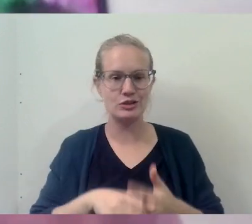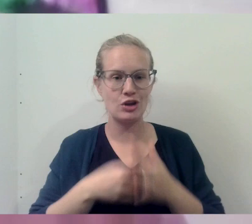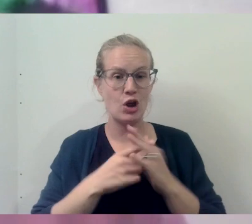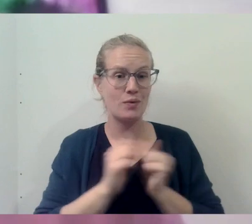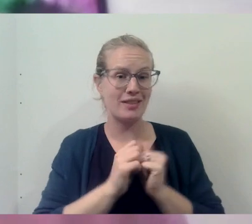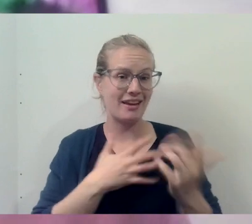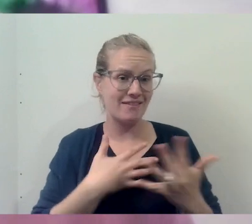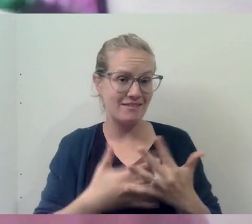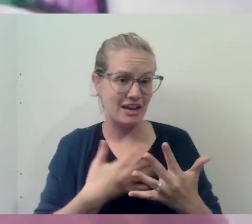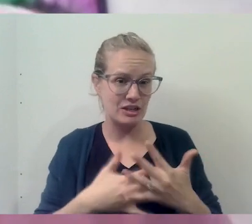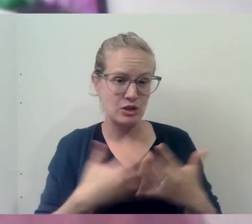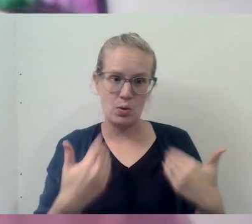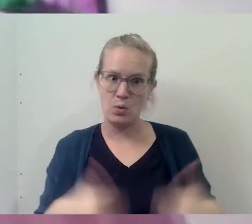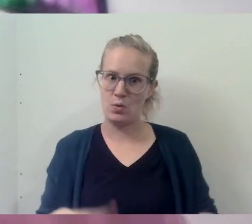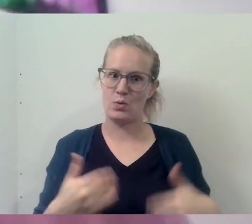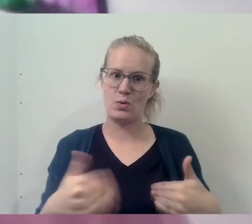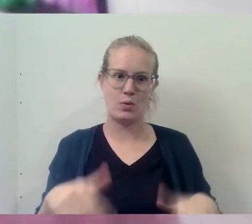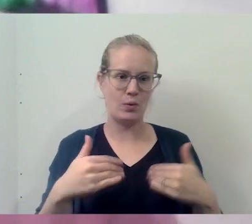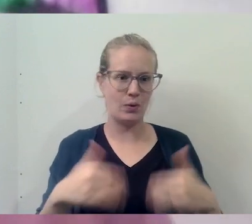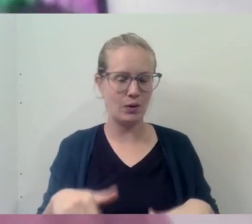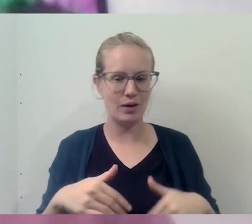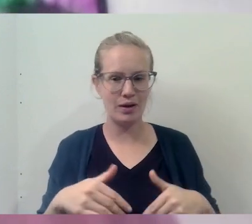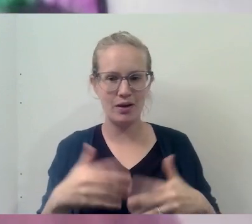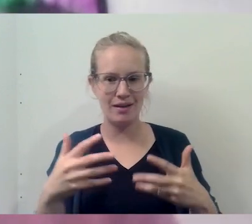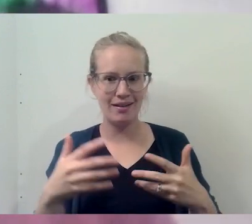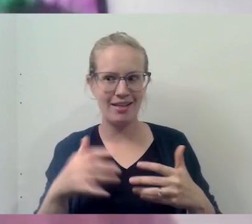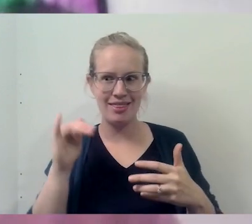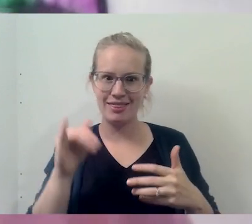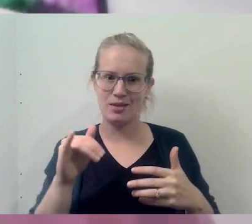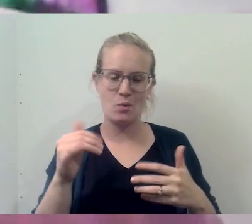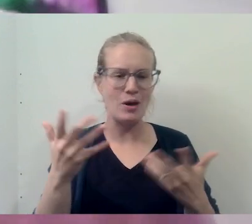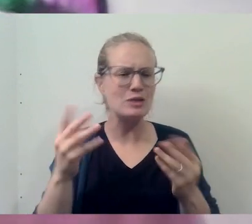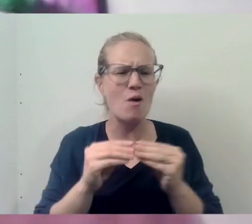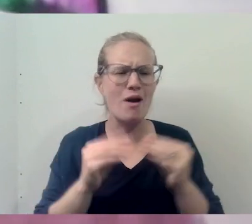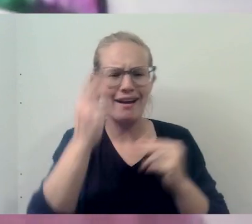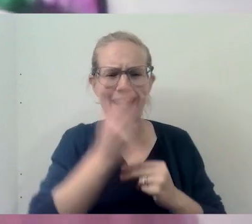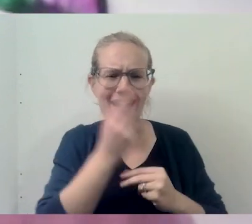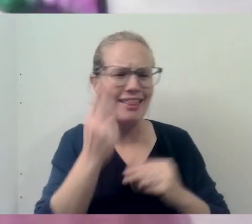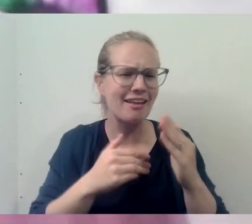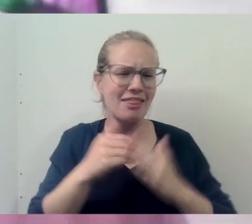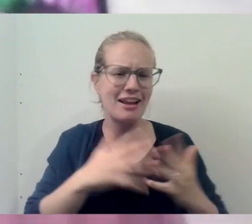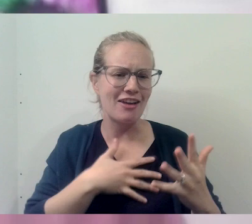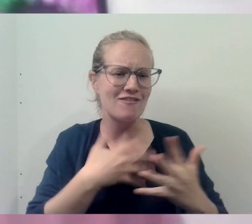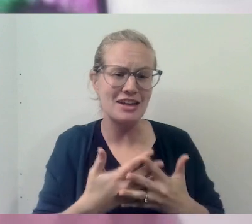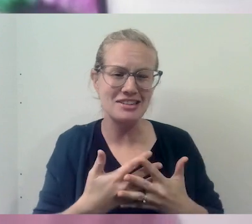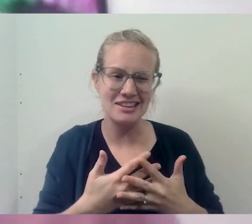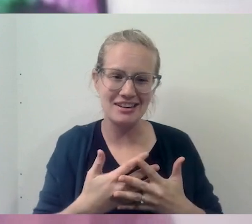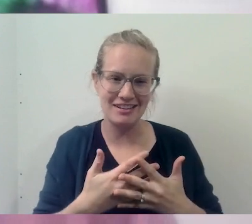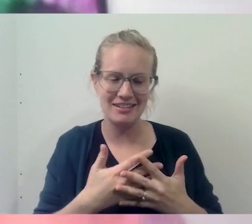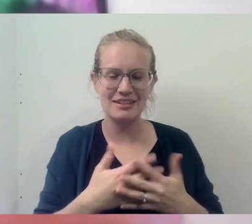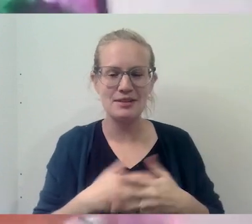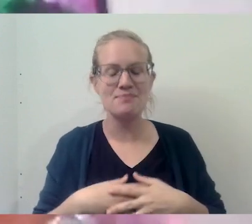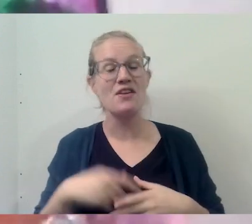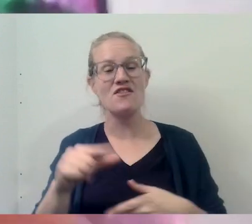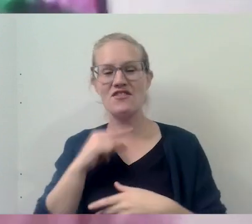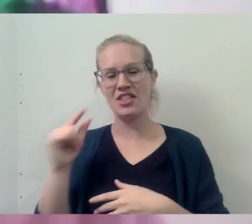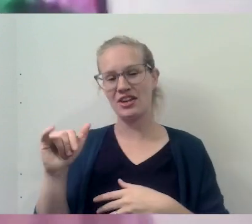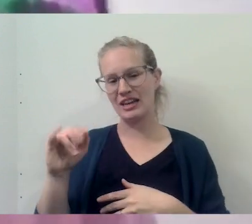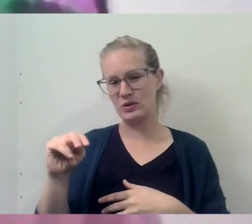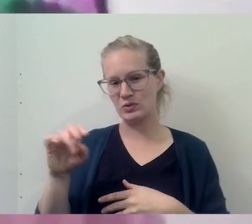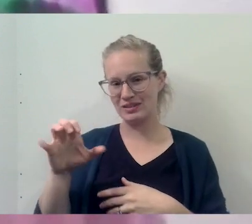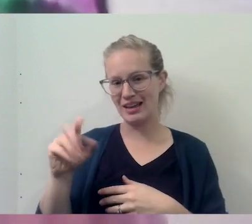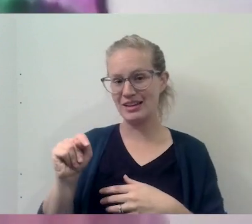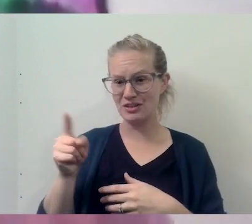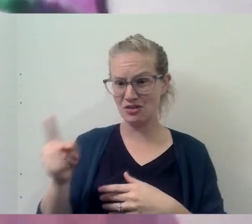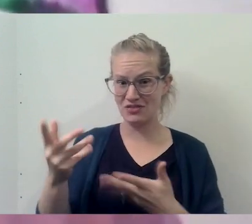confession. Boy, what, what, what, more, what's more Catholic than the sacrament of confession? Um, Father Innocent, you,